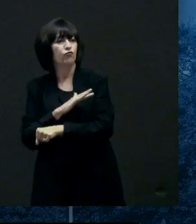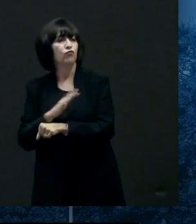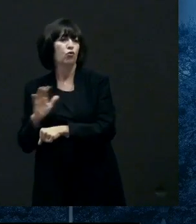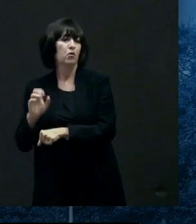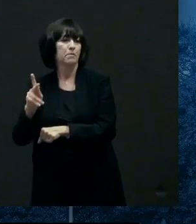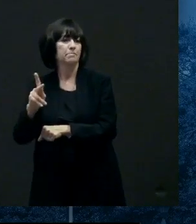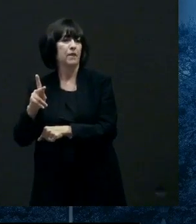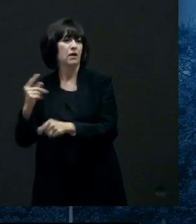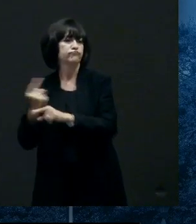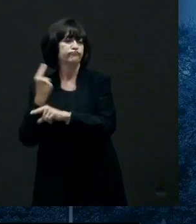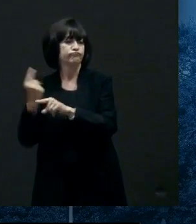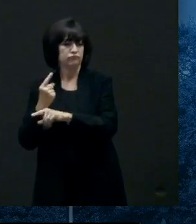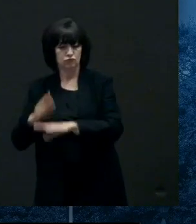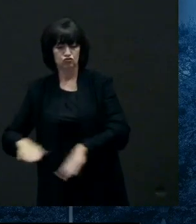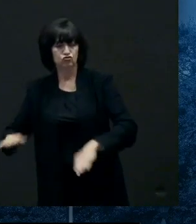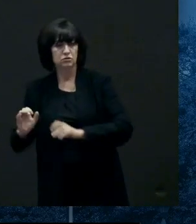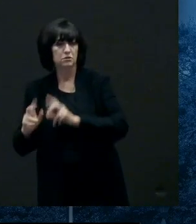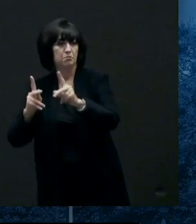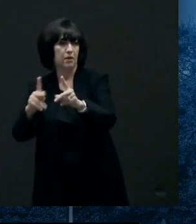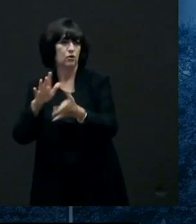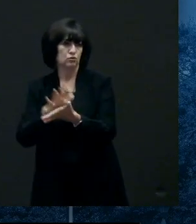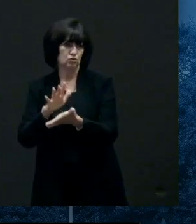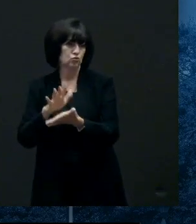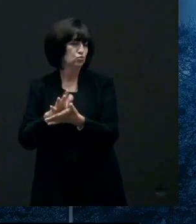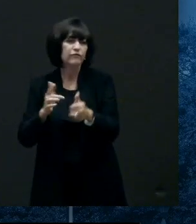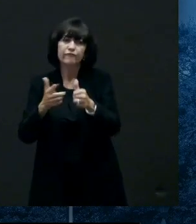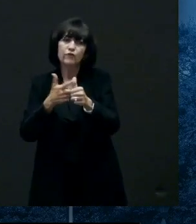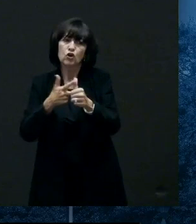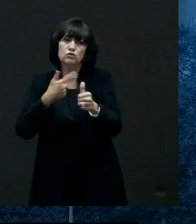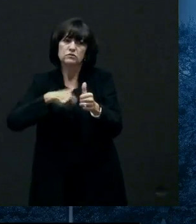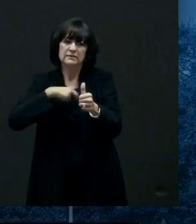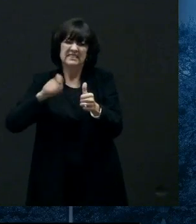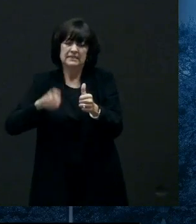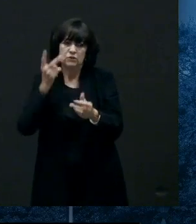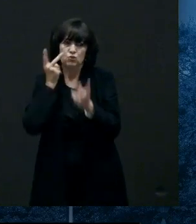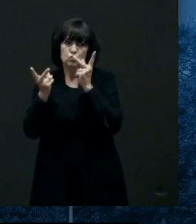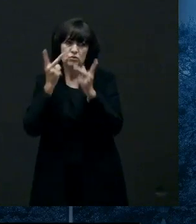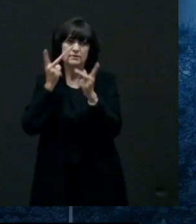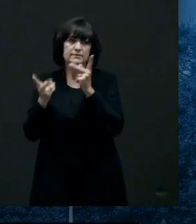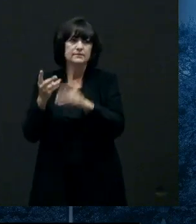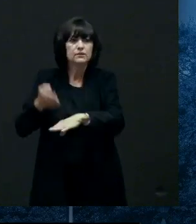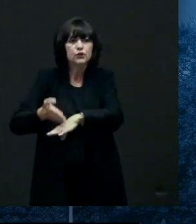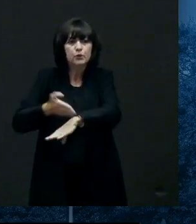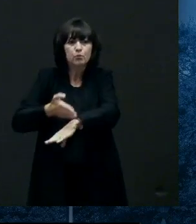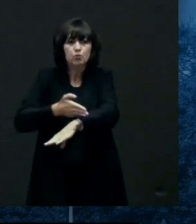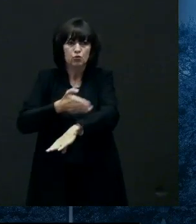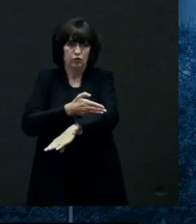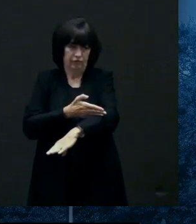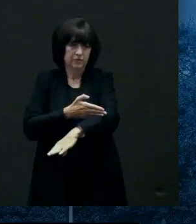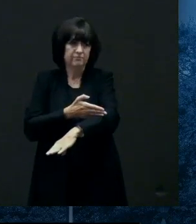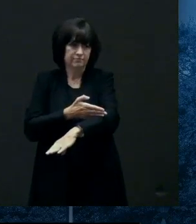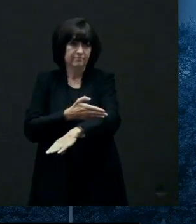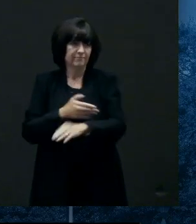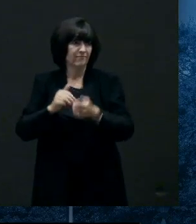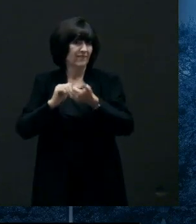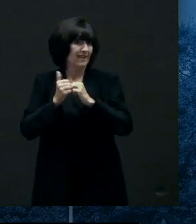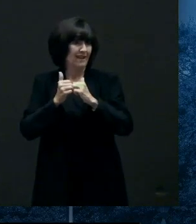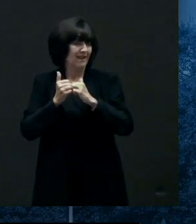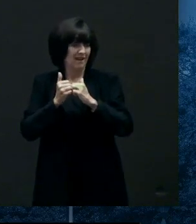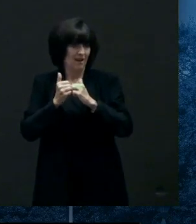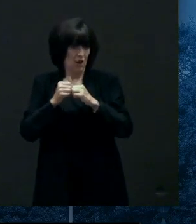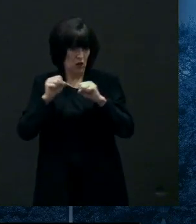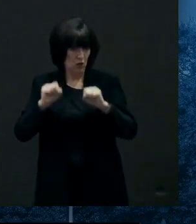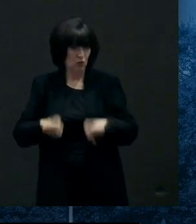warn it we're almost there and we're getting there uh and so the way to do that is to really lean into